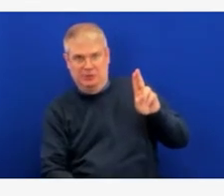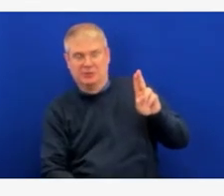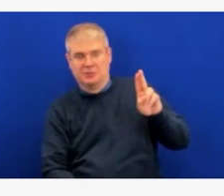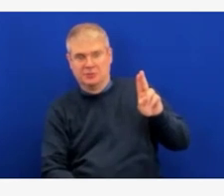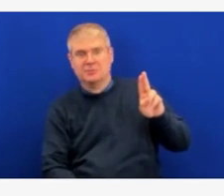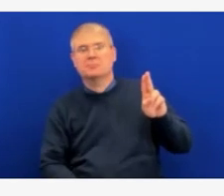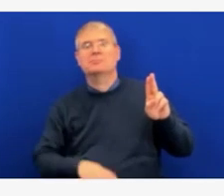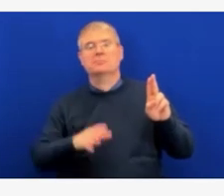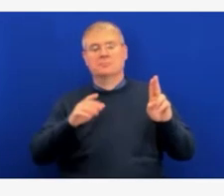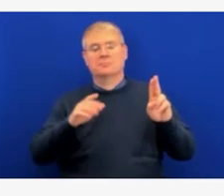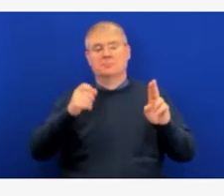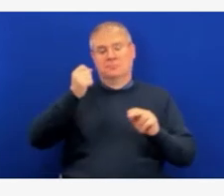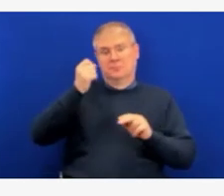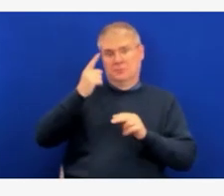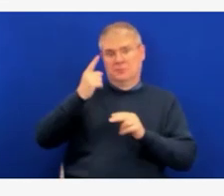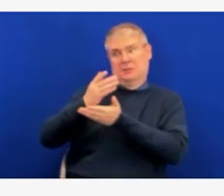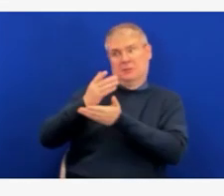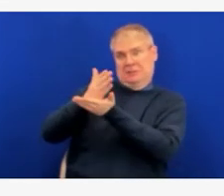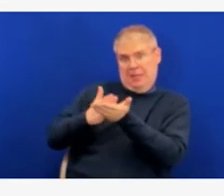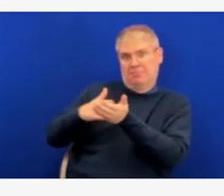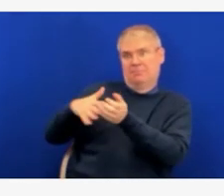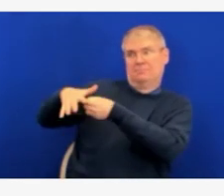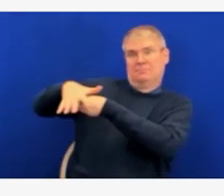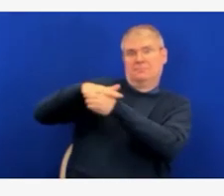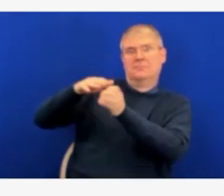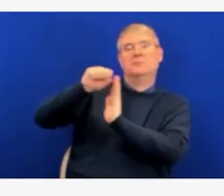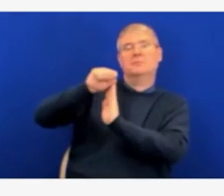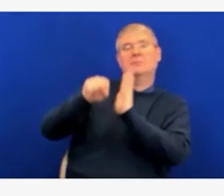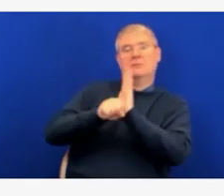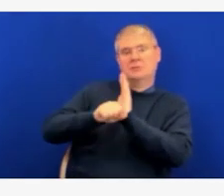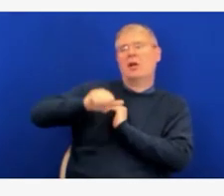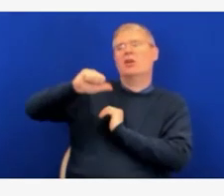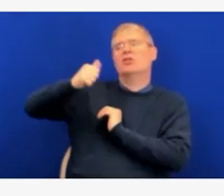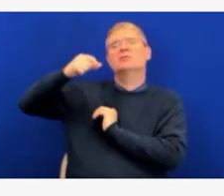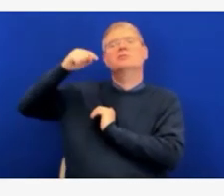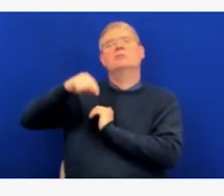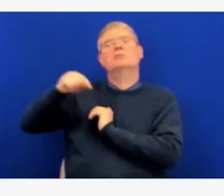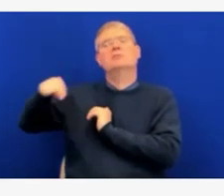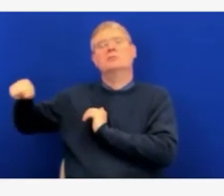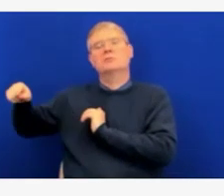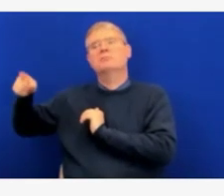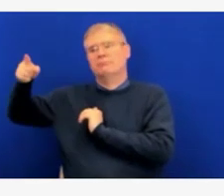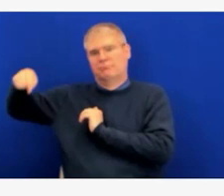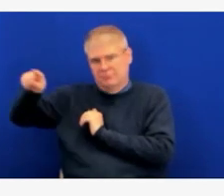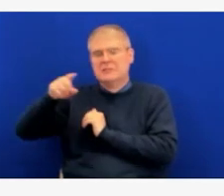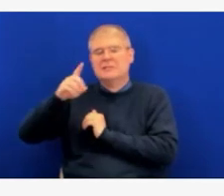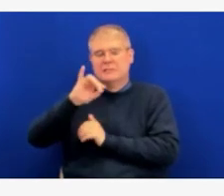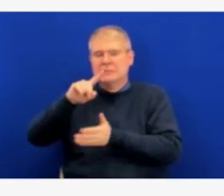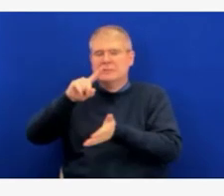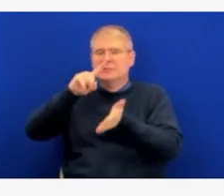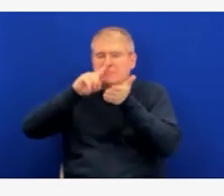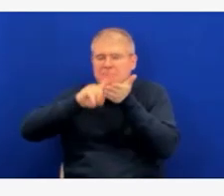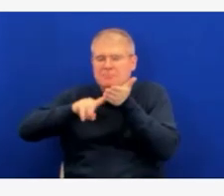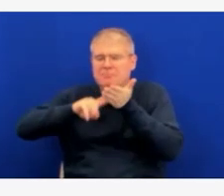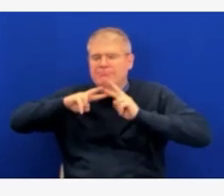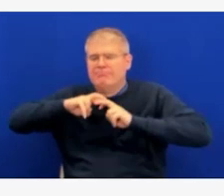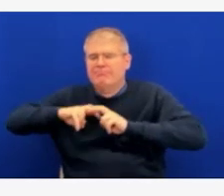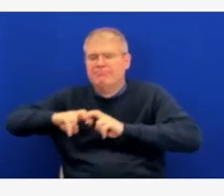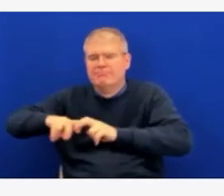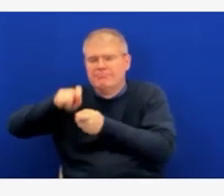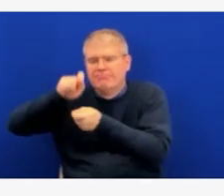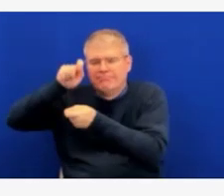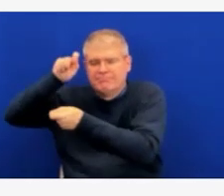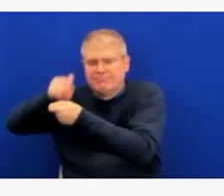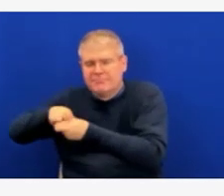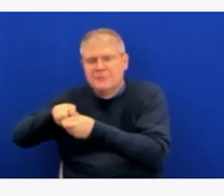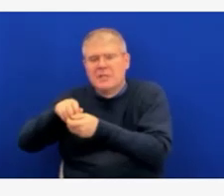and sort of characterize, you know, provide us population characteristics of these cases, but it's not something that we sort of,